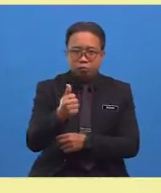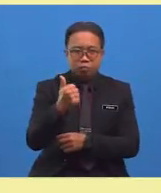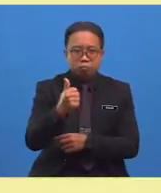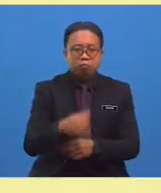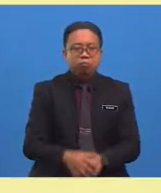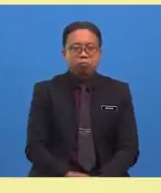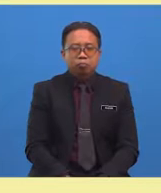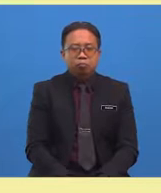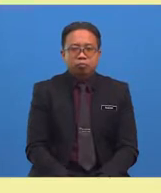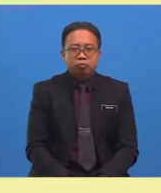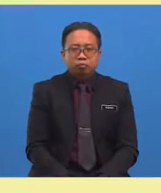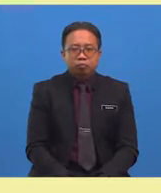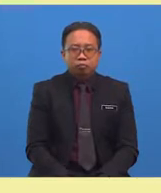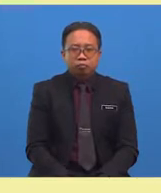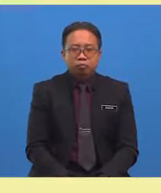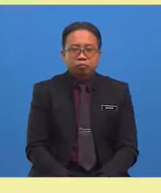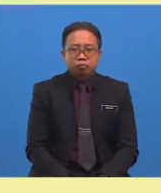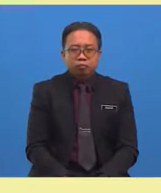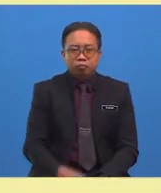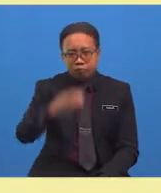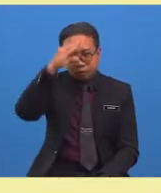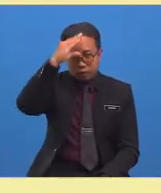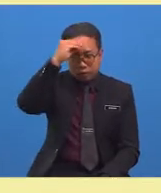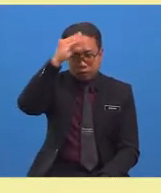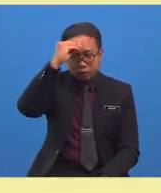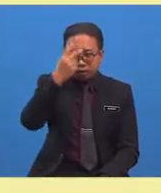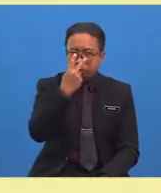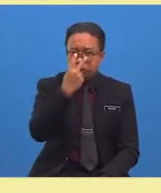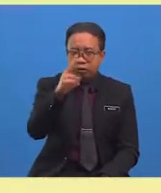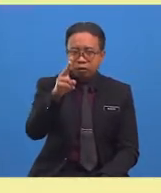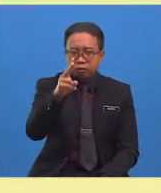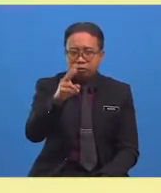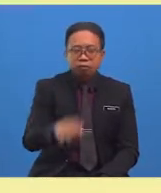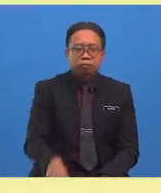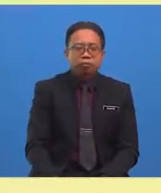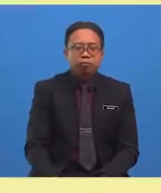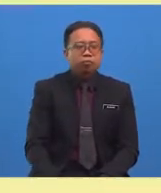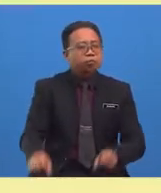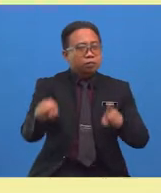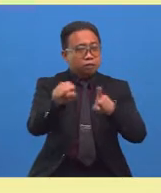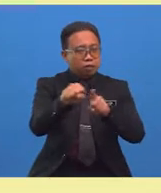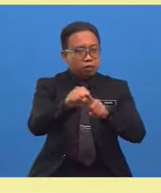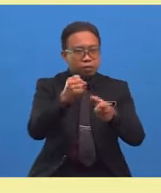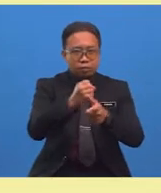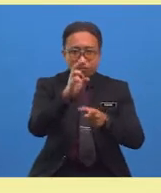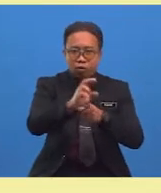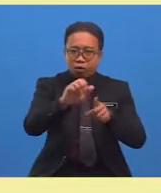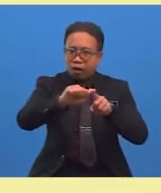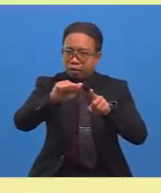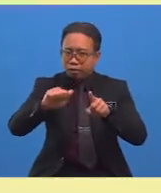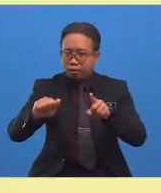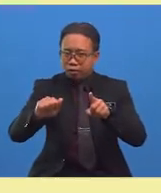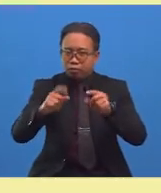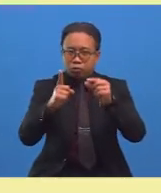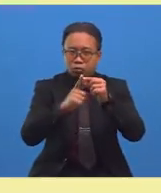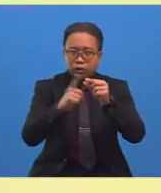What is Can you find a synonym or antonym for this word? Sister is the